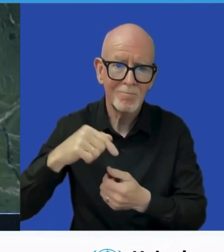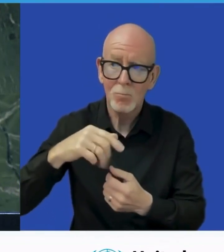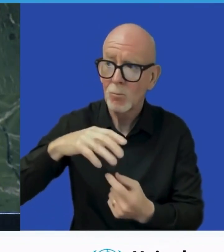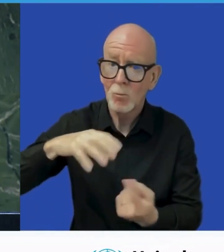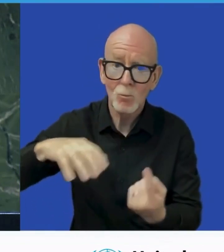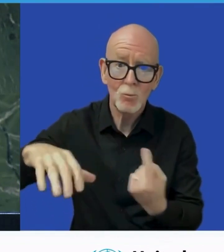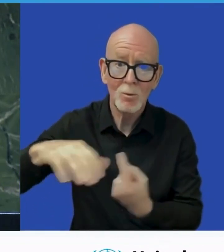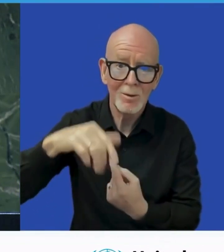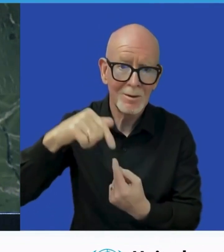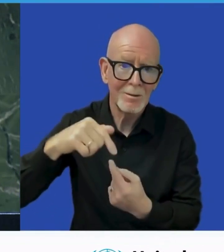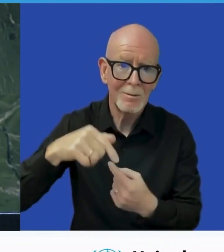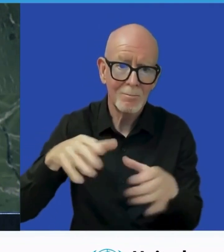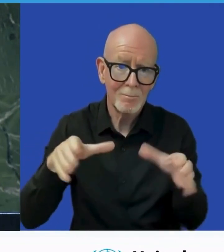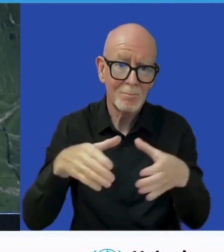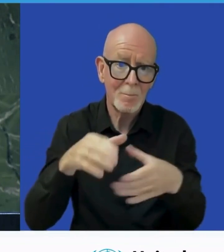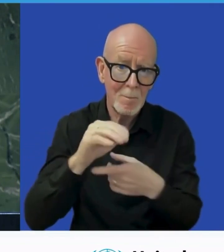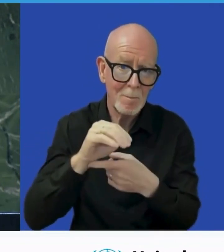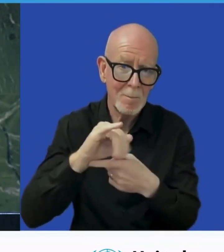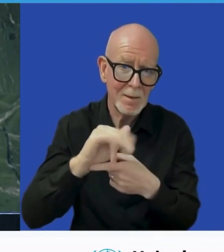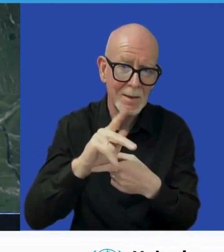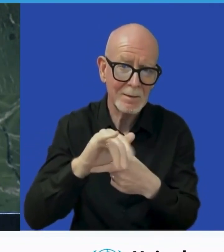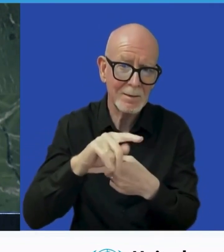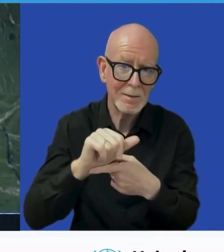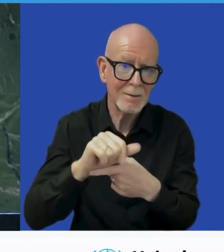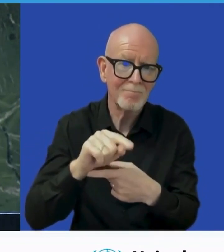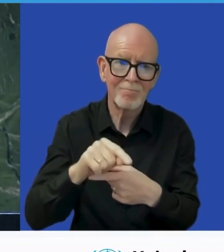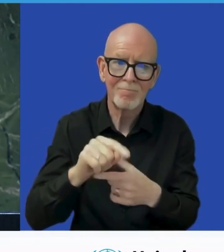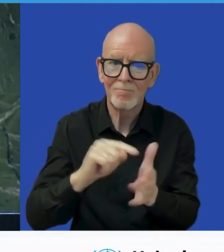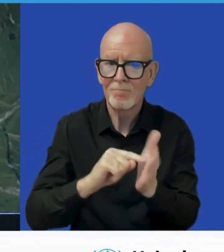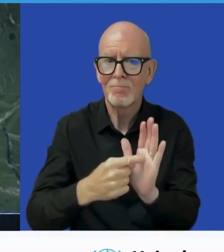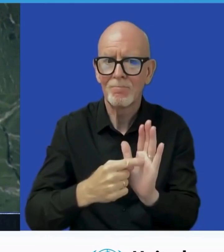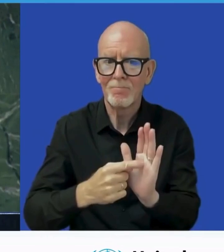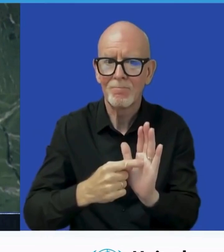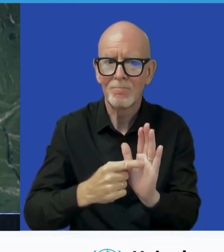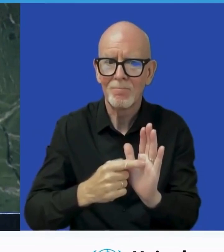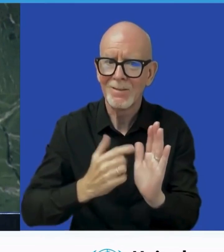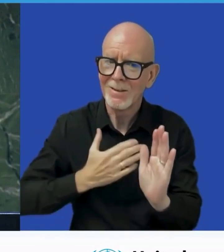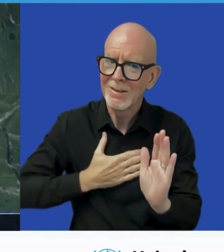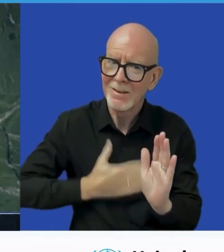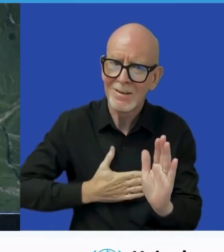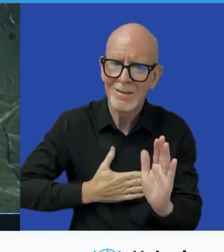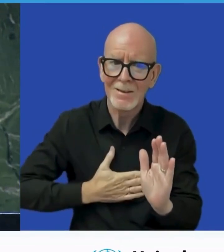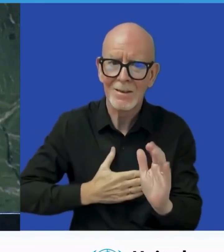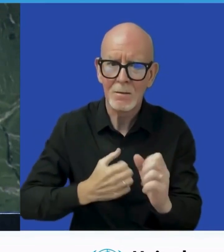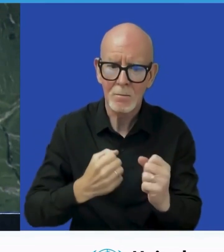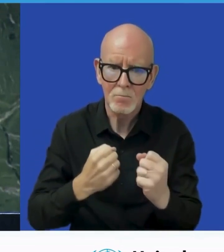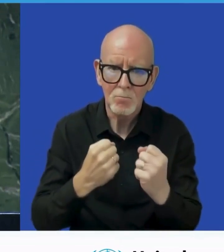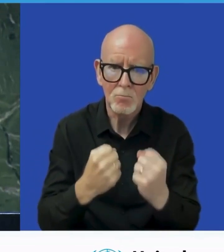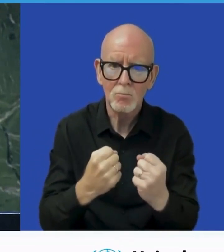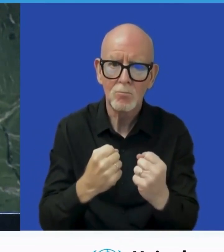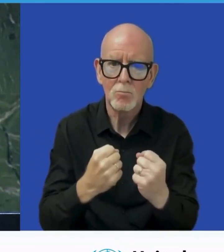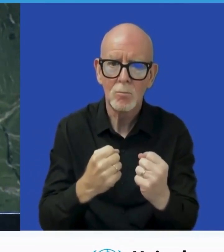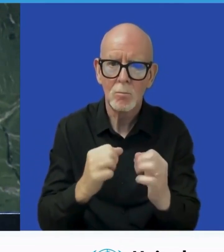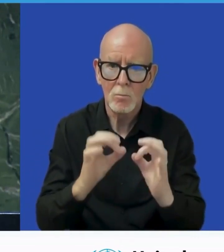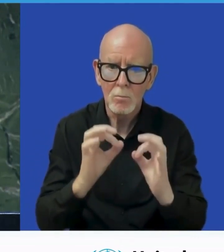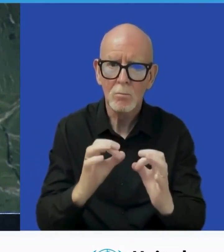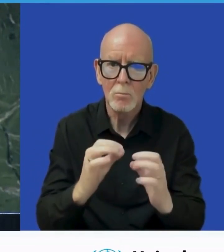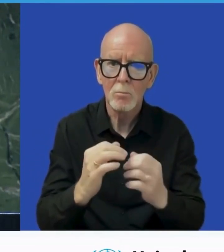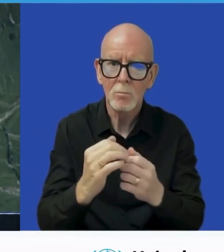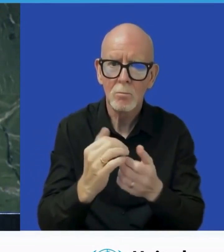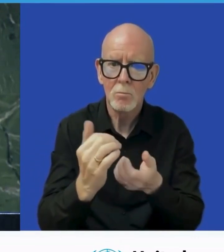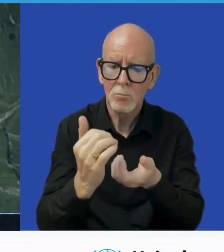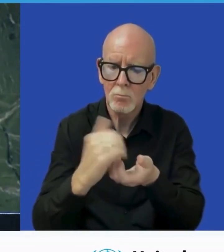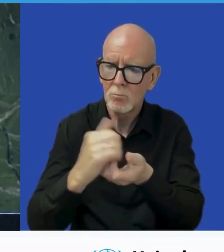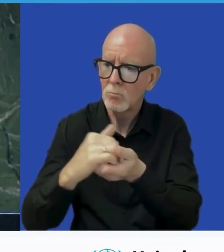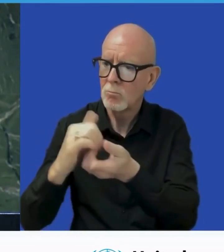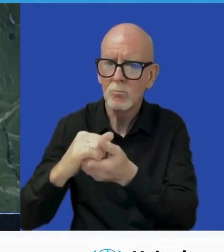partnerships aimed at advancing the 2030 Agenda. In this regard, the